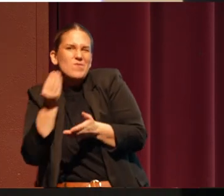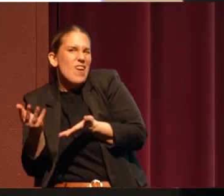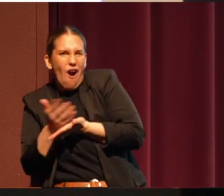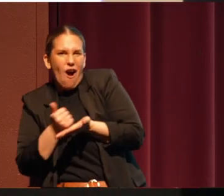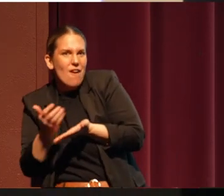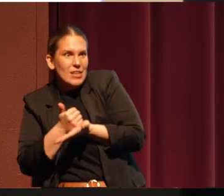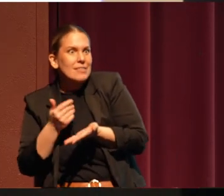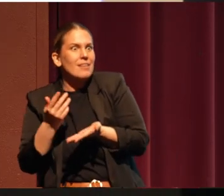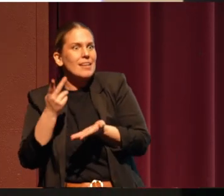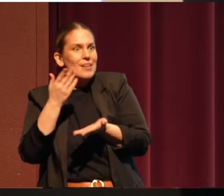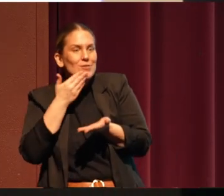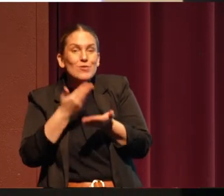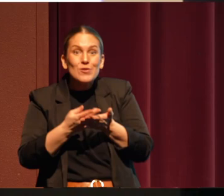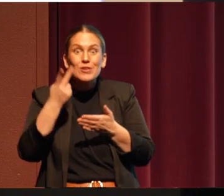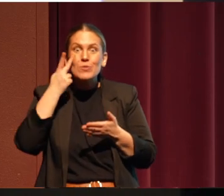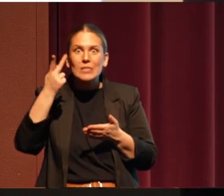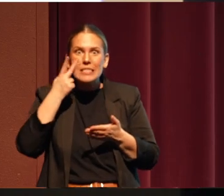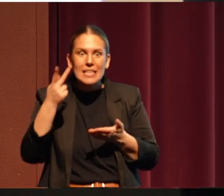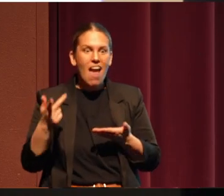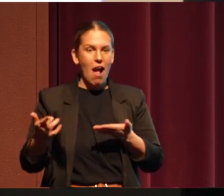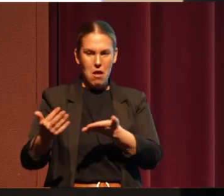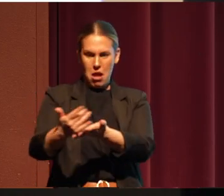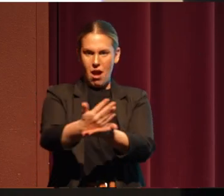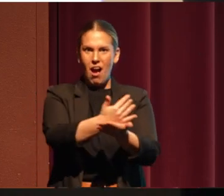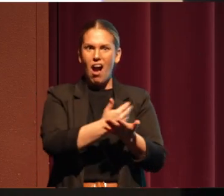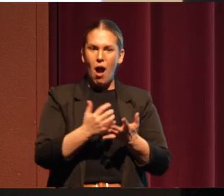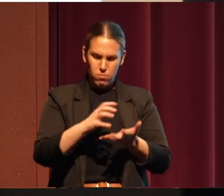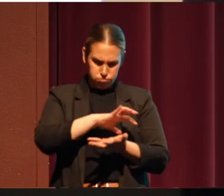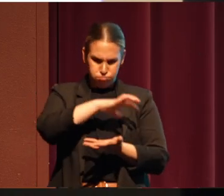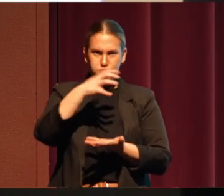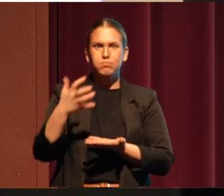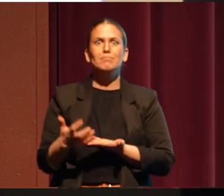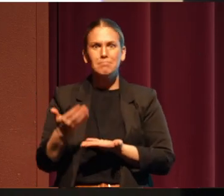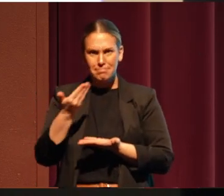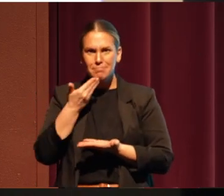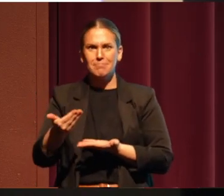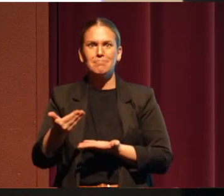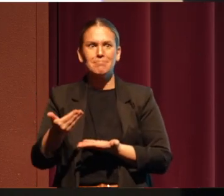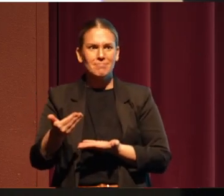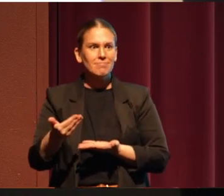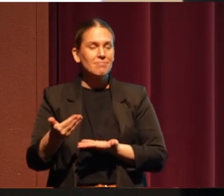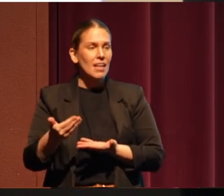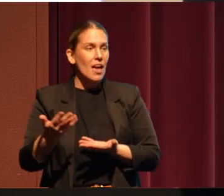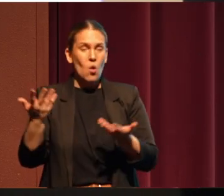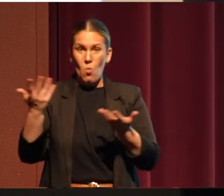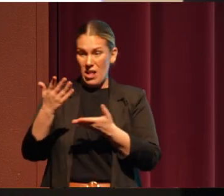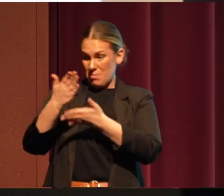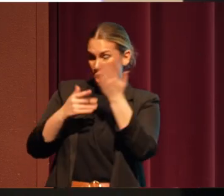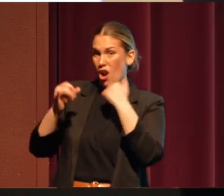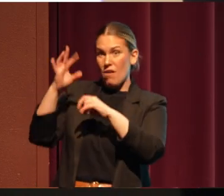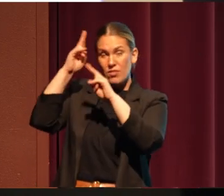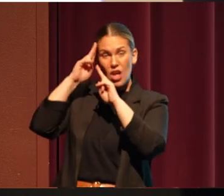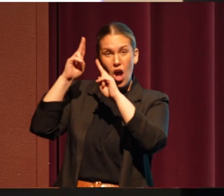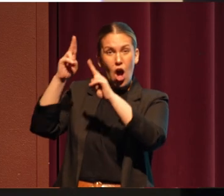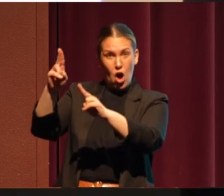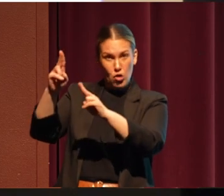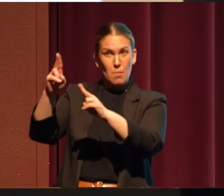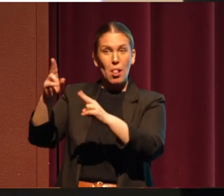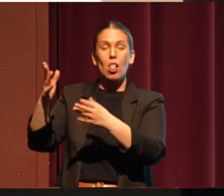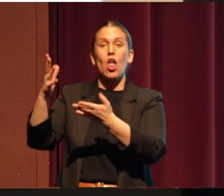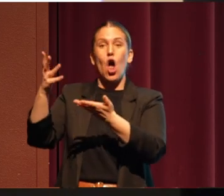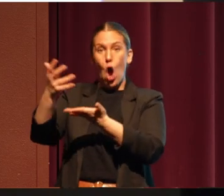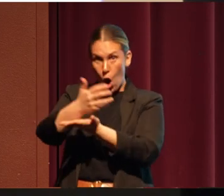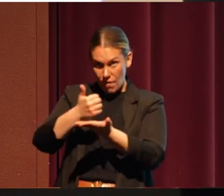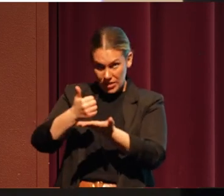be in abundance. Because I hadn't seen that in a while. And part of the honorable harvest is never taking more than the forest can give.